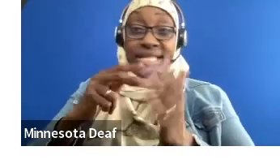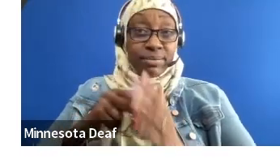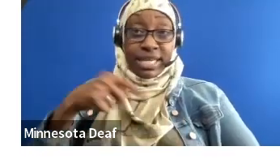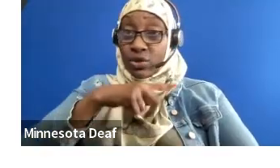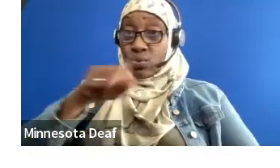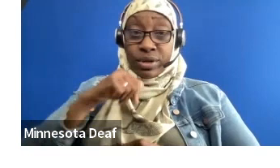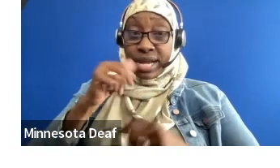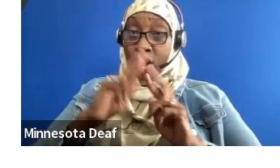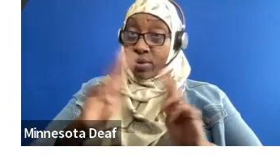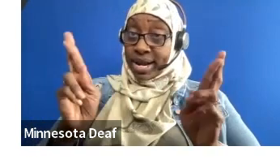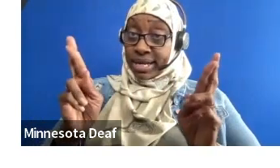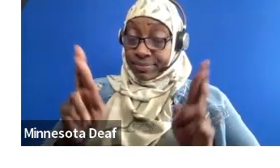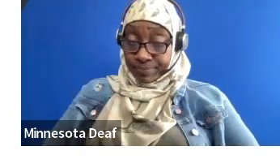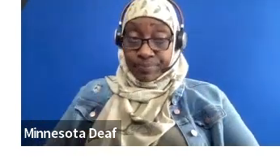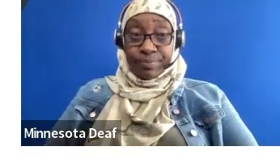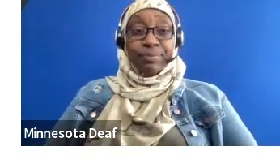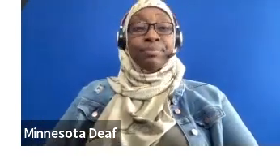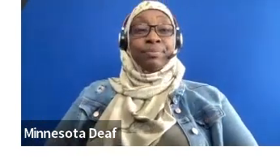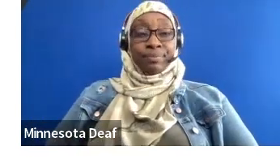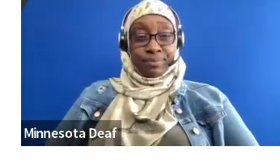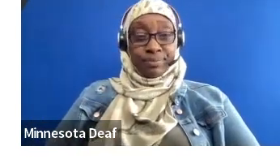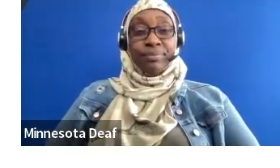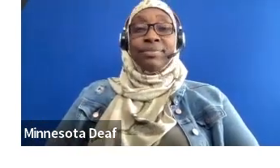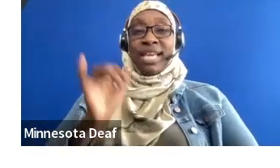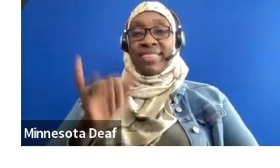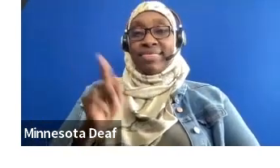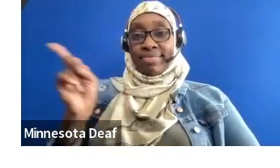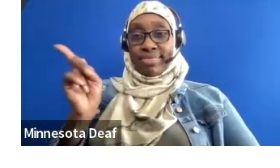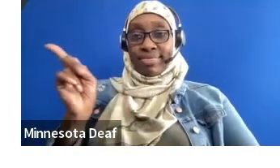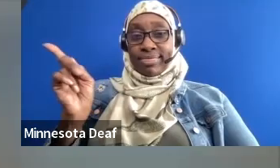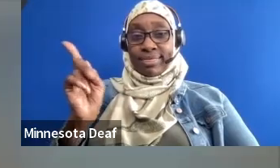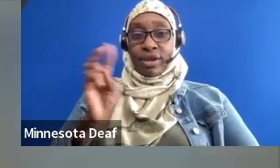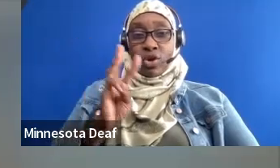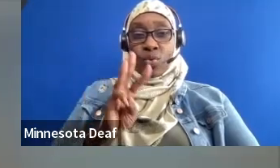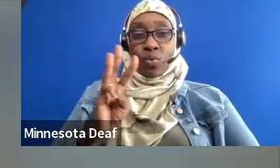And then that's the website for applying, which I think is not relevant at the moment.